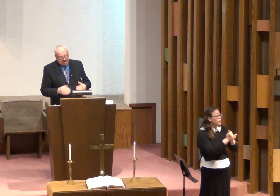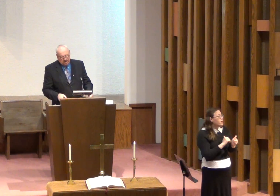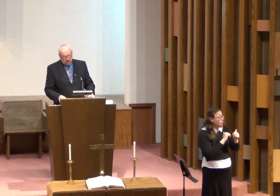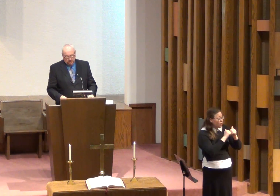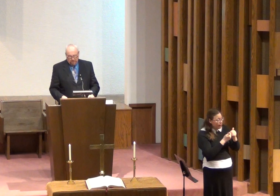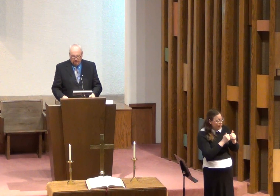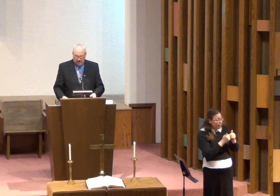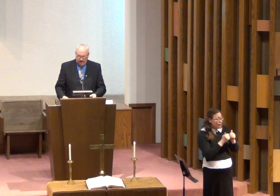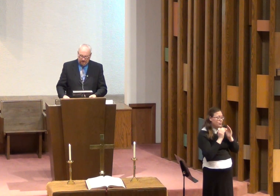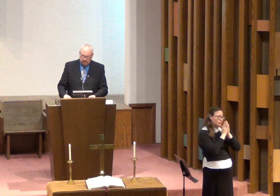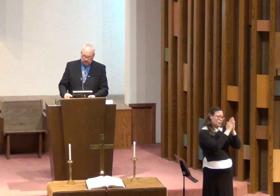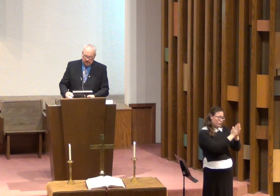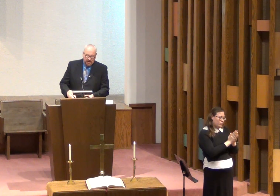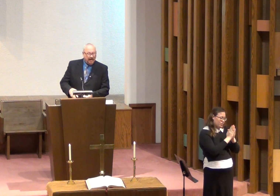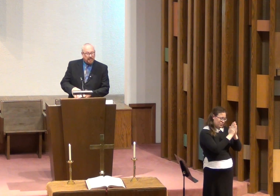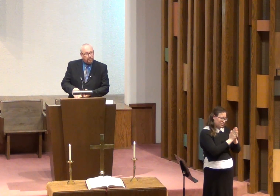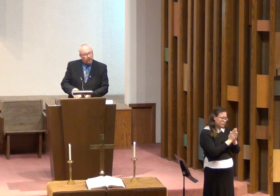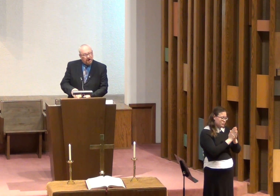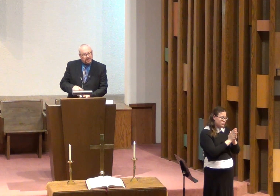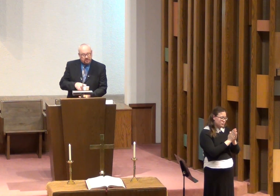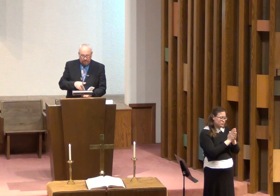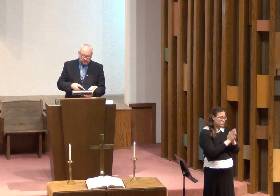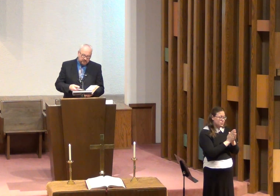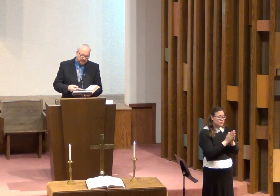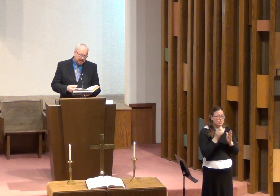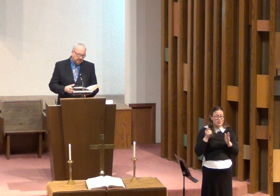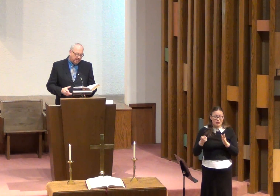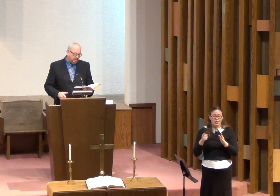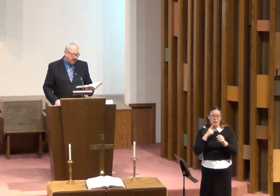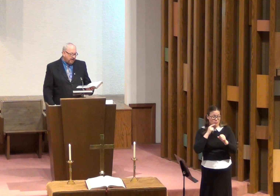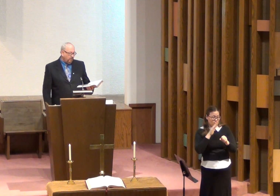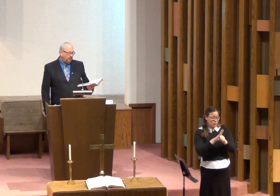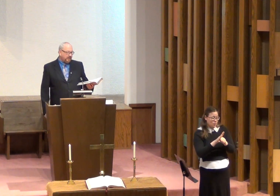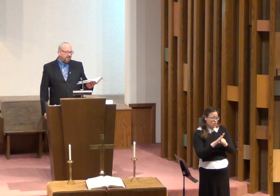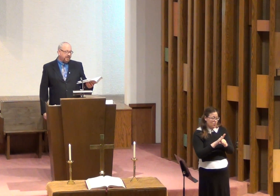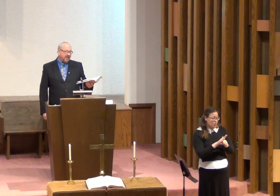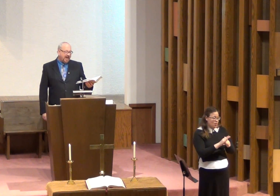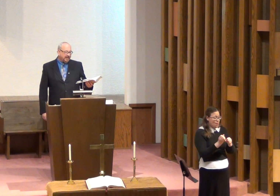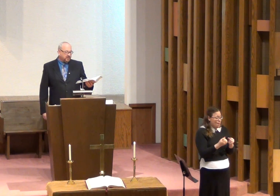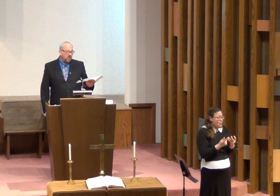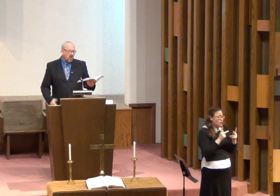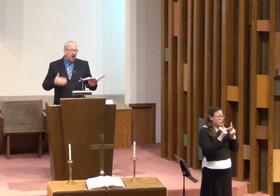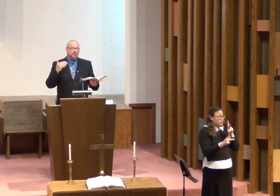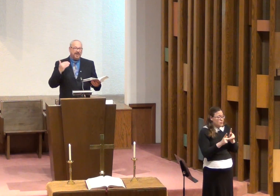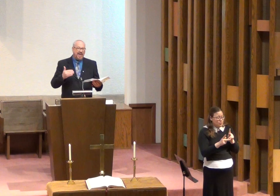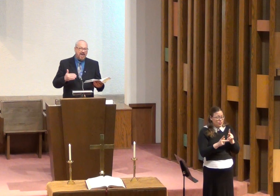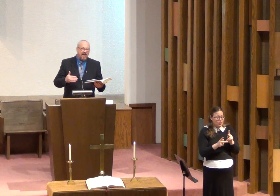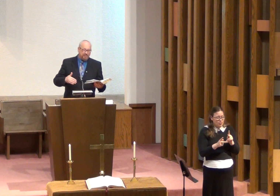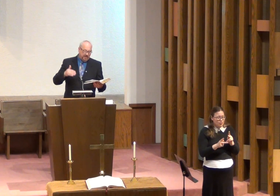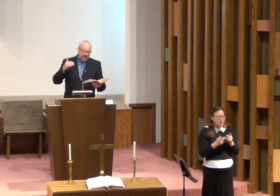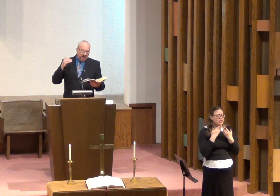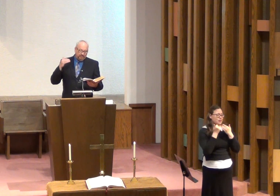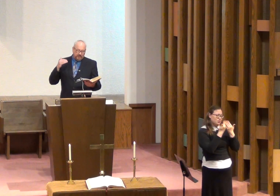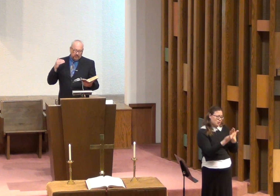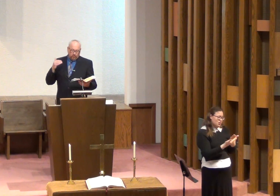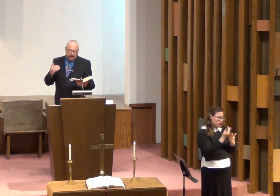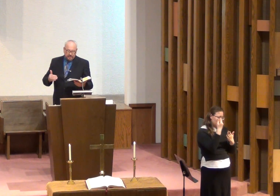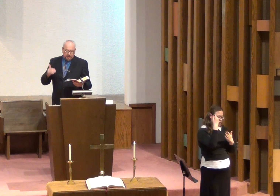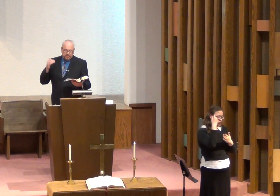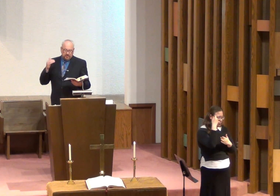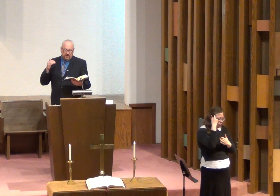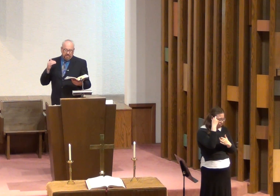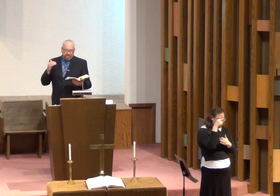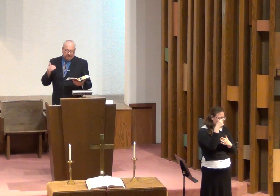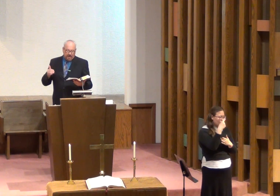by your prayers. And he promised in verse 11 that many will give thanks on behalf of the